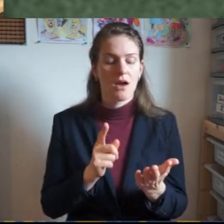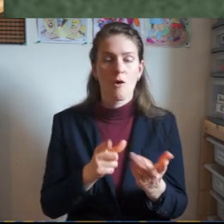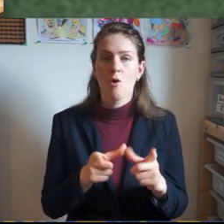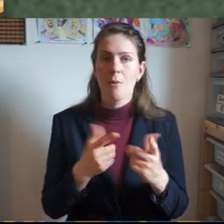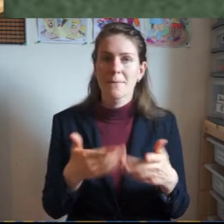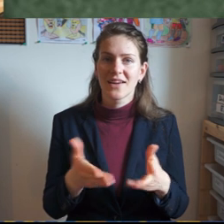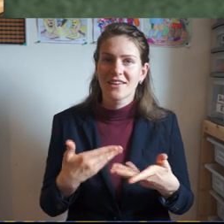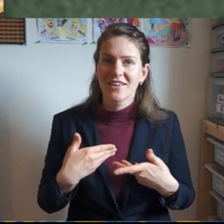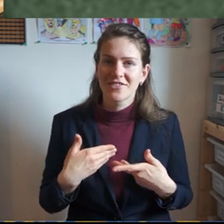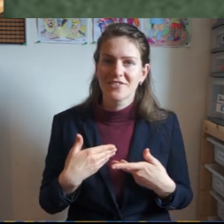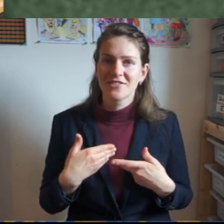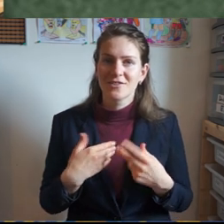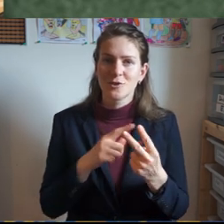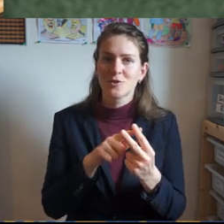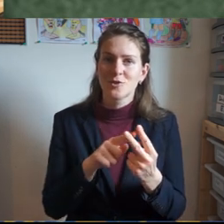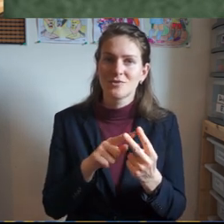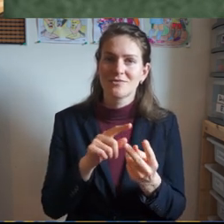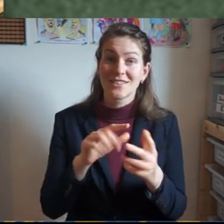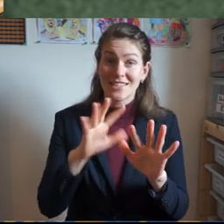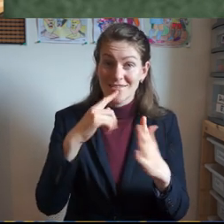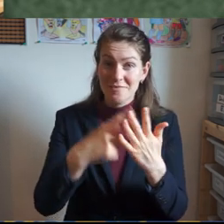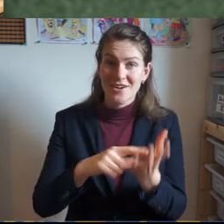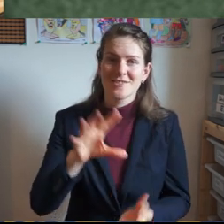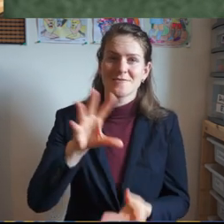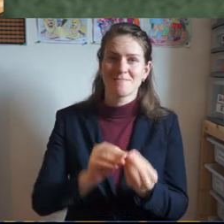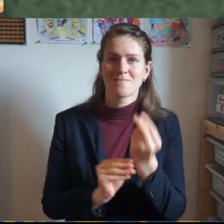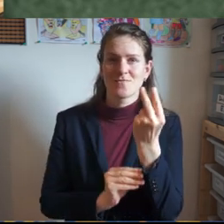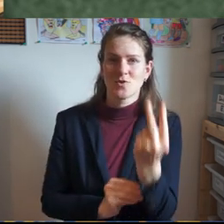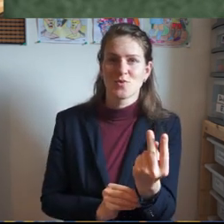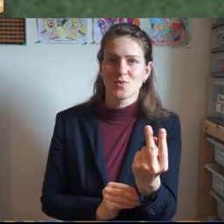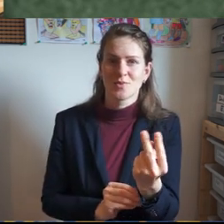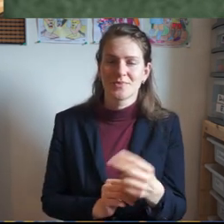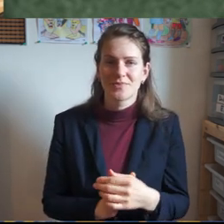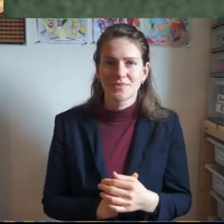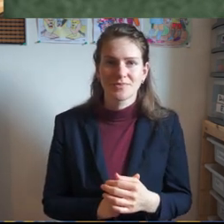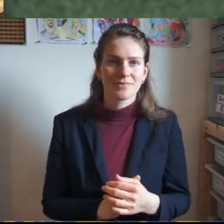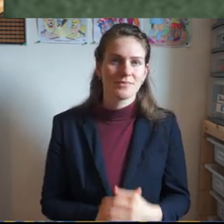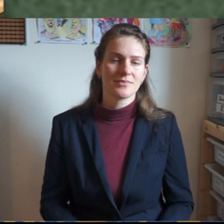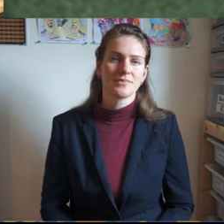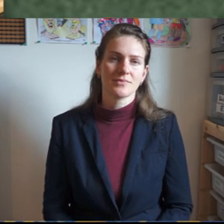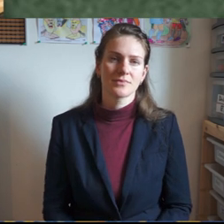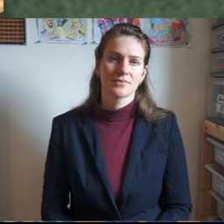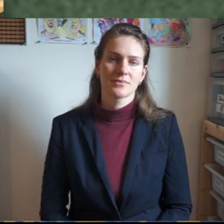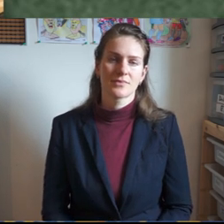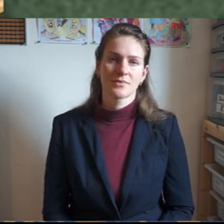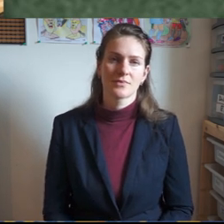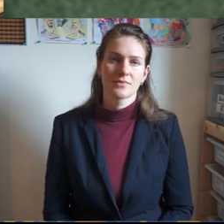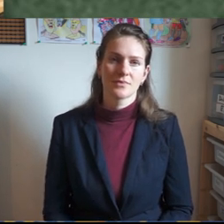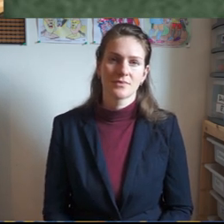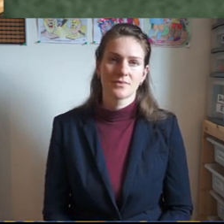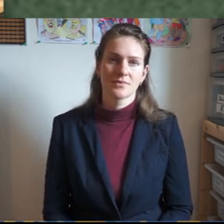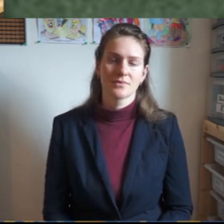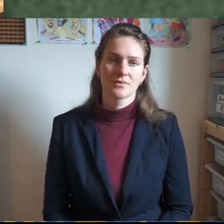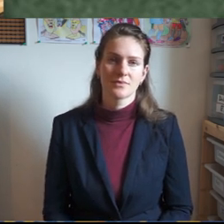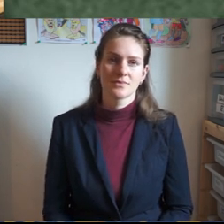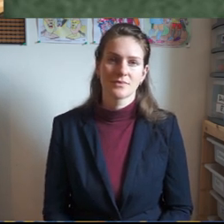the ten commandments he has summarised them in his word in Matthew